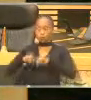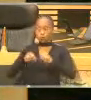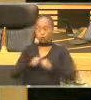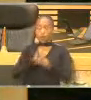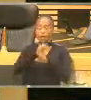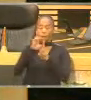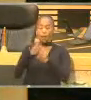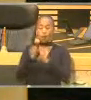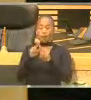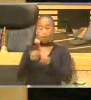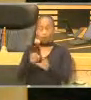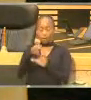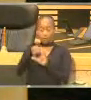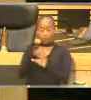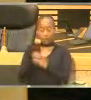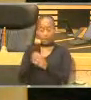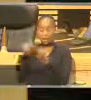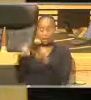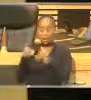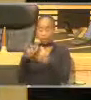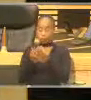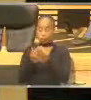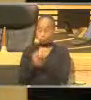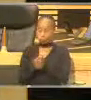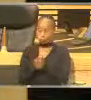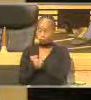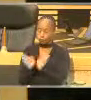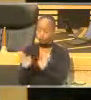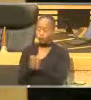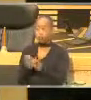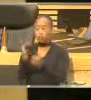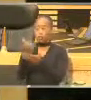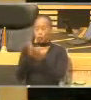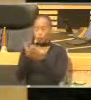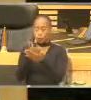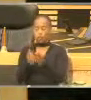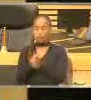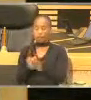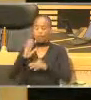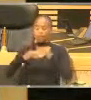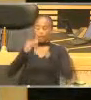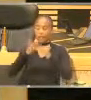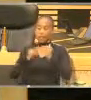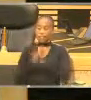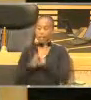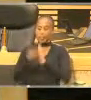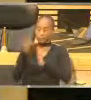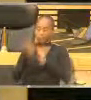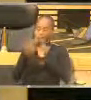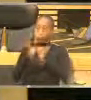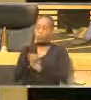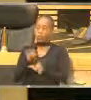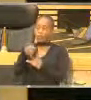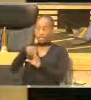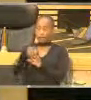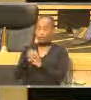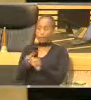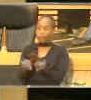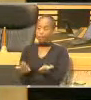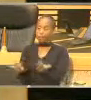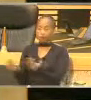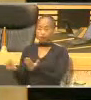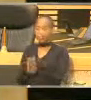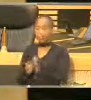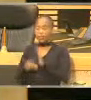for investment and business to drive through economic infrastructure development for investment attraction, development of